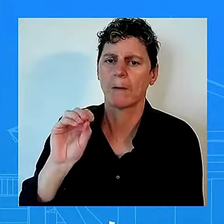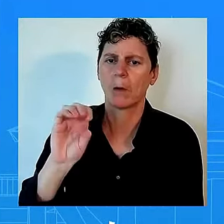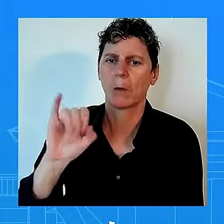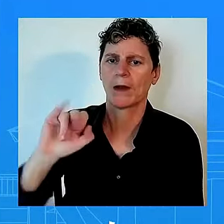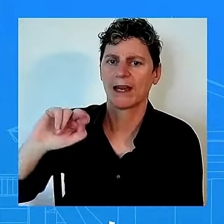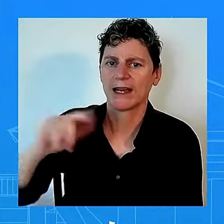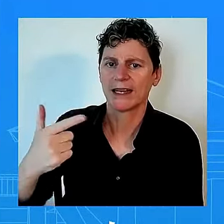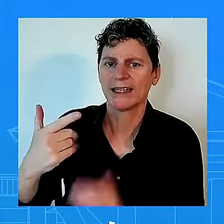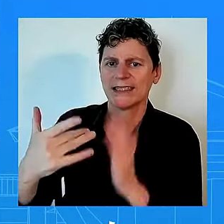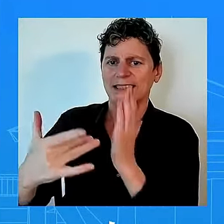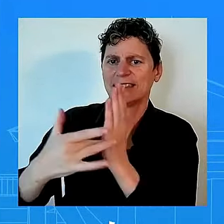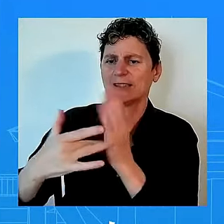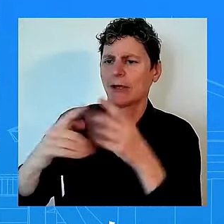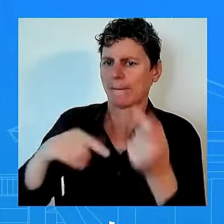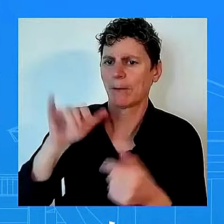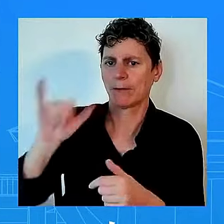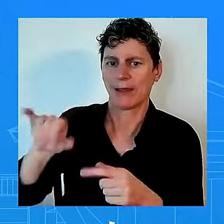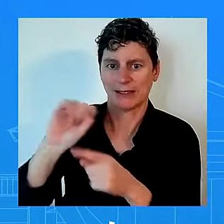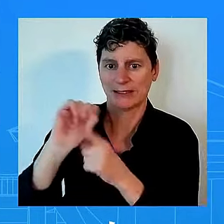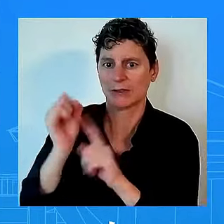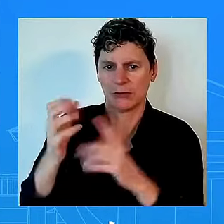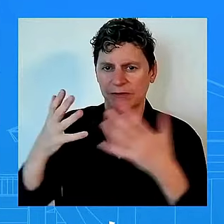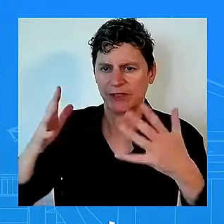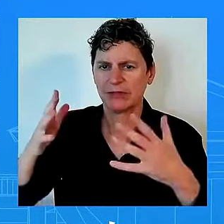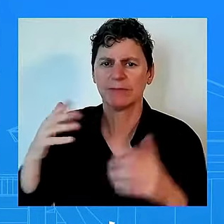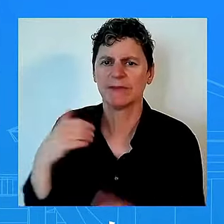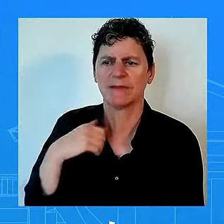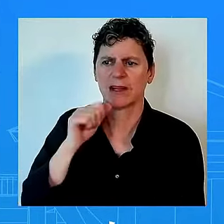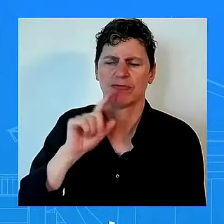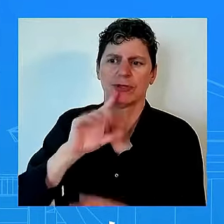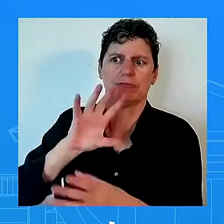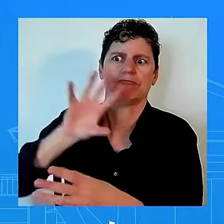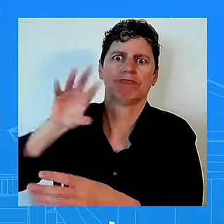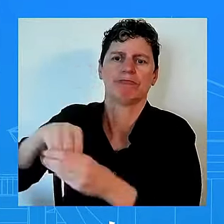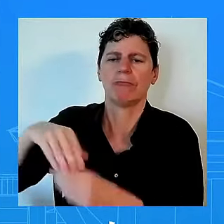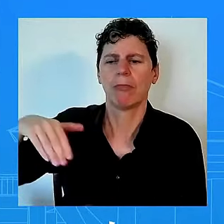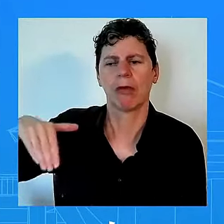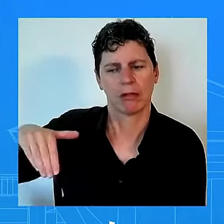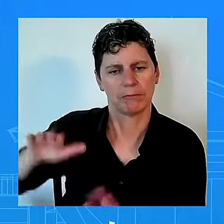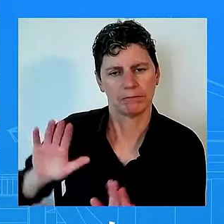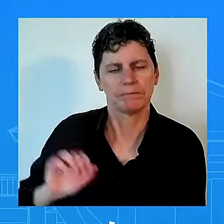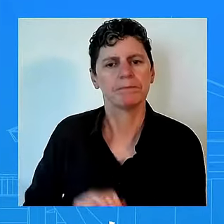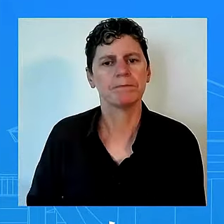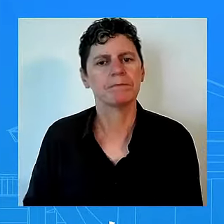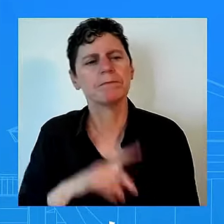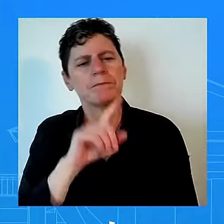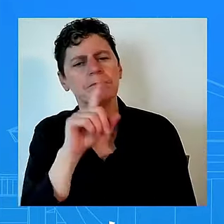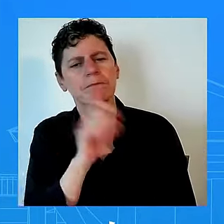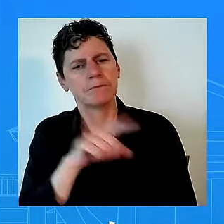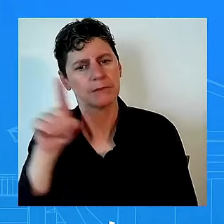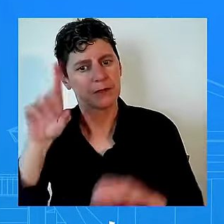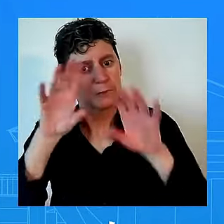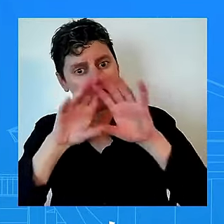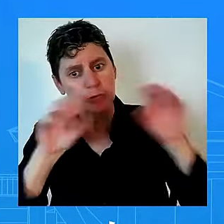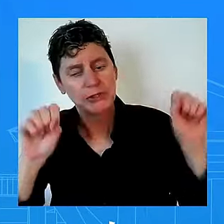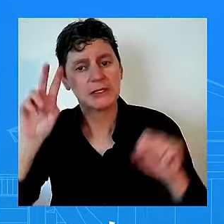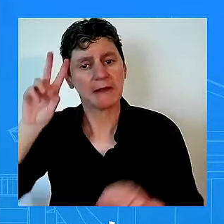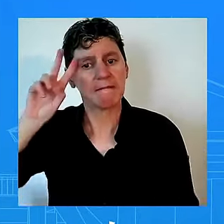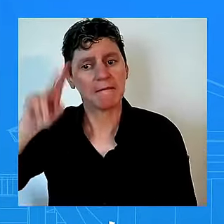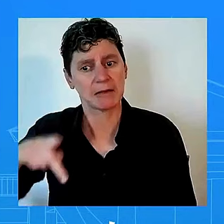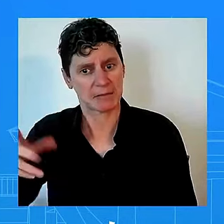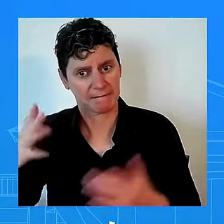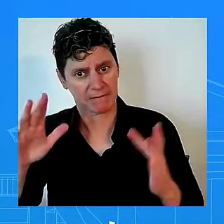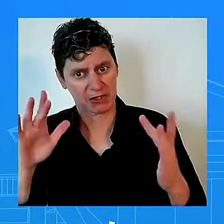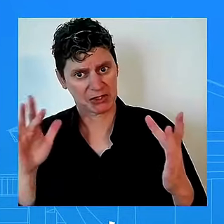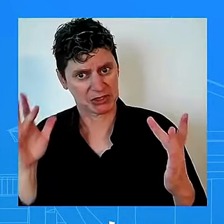planning to join any of these workers on the picket line have any discussions taken place as you know the president was the first president